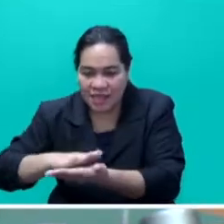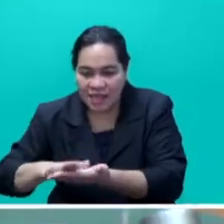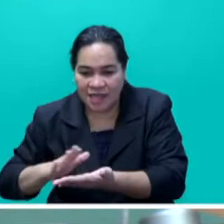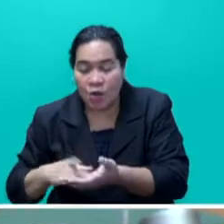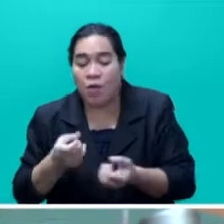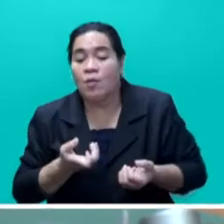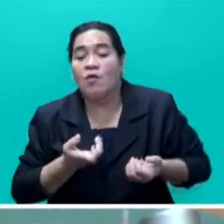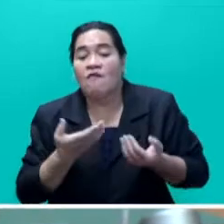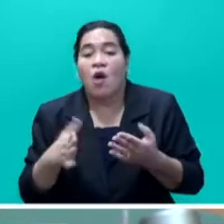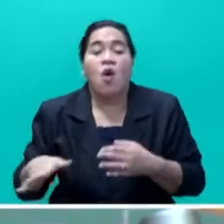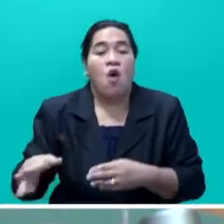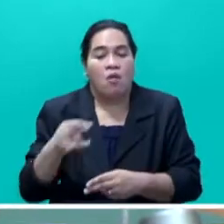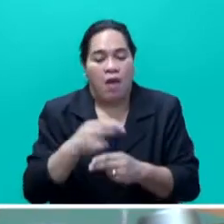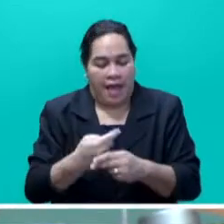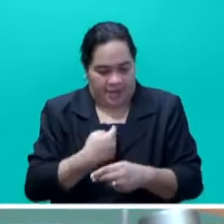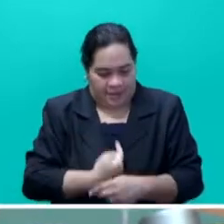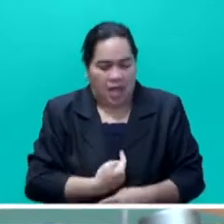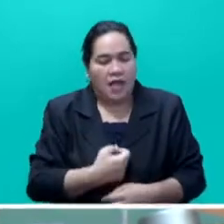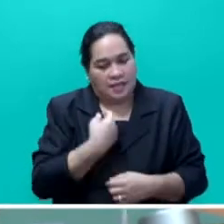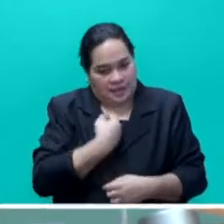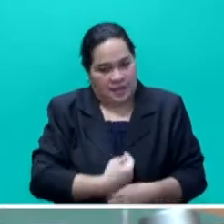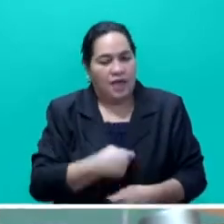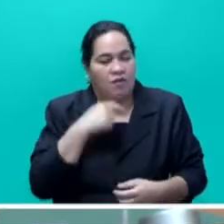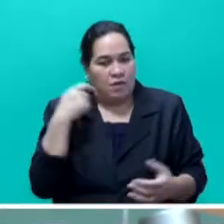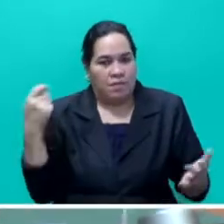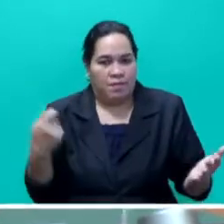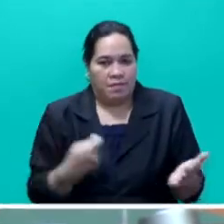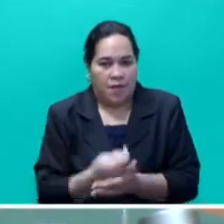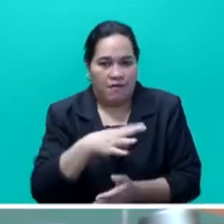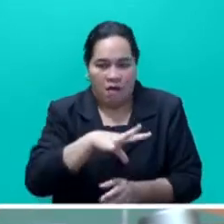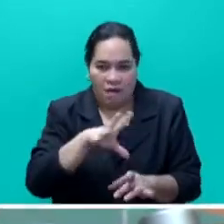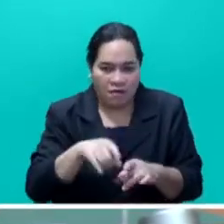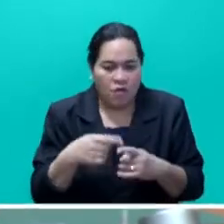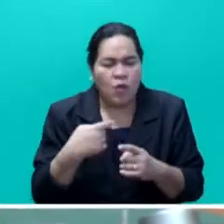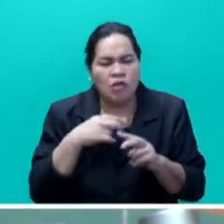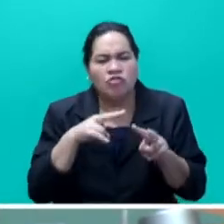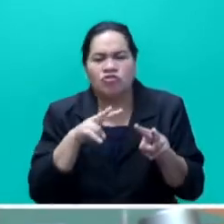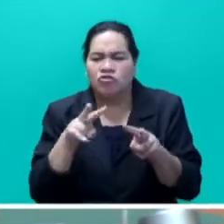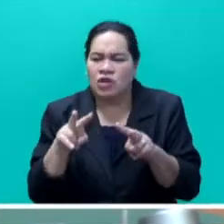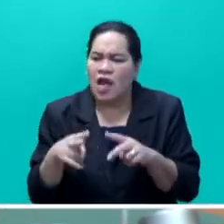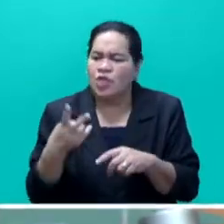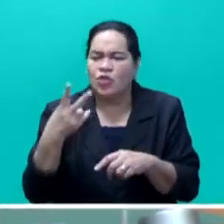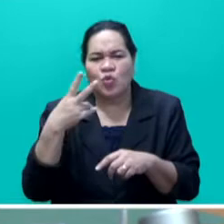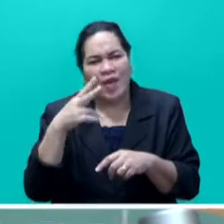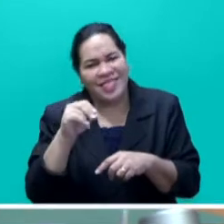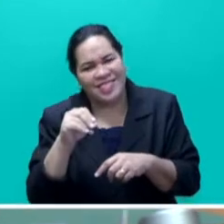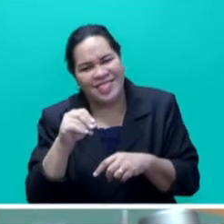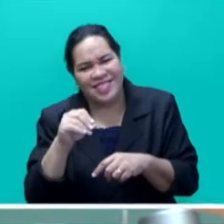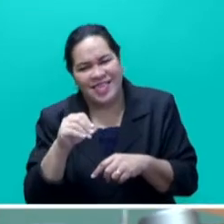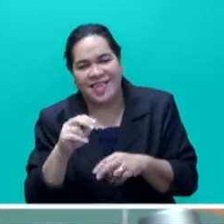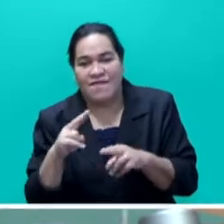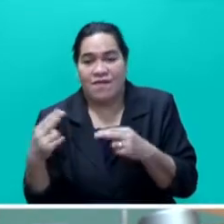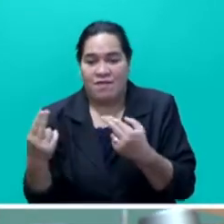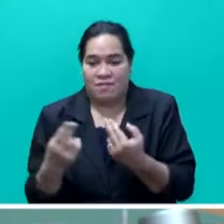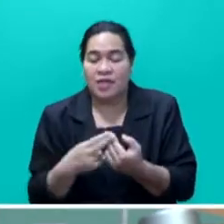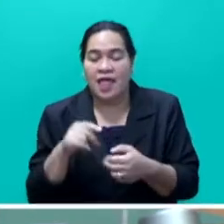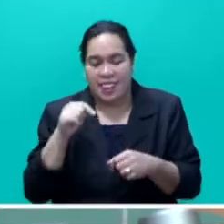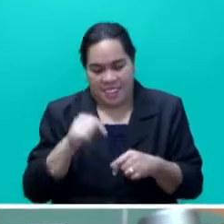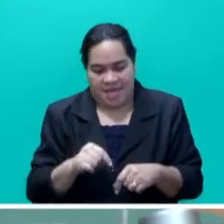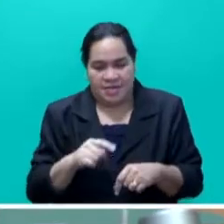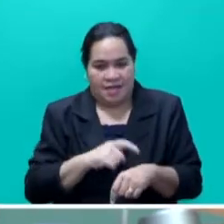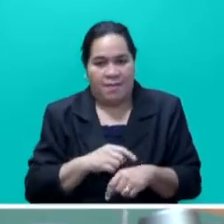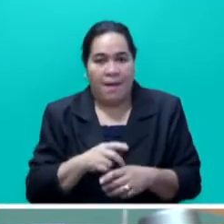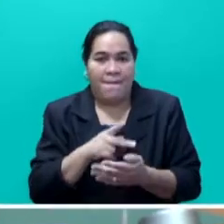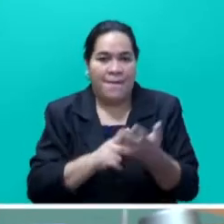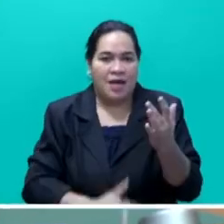all at our cost, Mr Speaker Sayer. We looking at about 20 such individuals to be assisted in this round, Mr Speaker Sayer, first